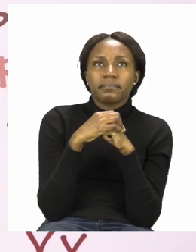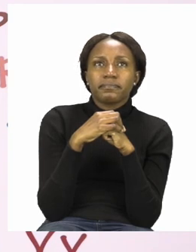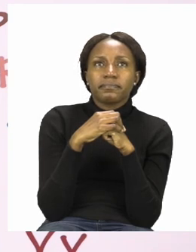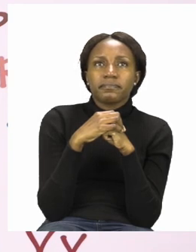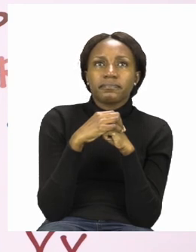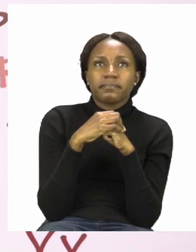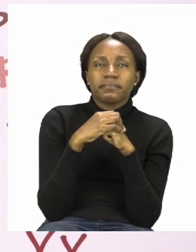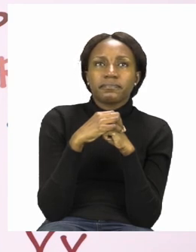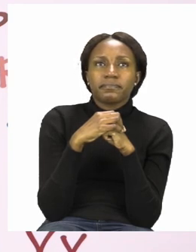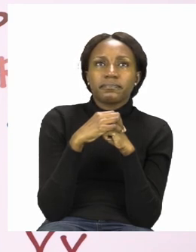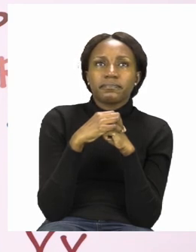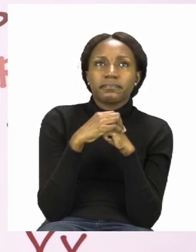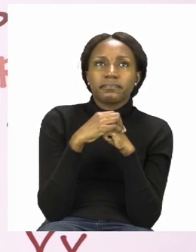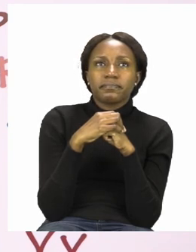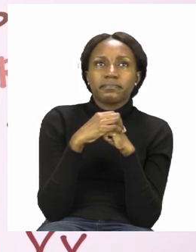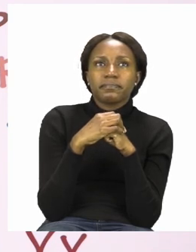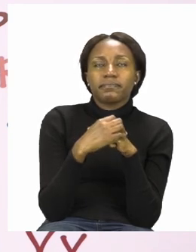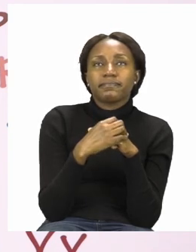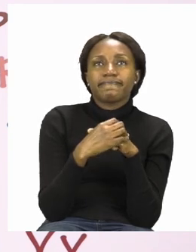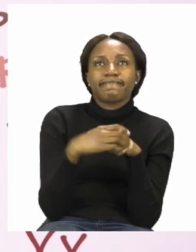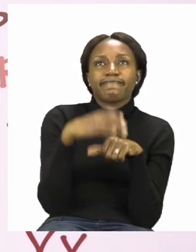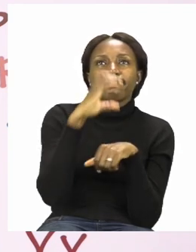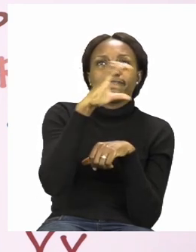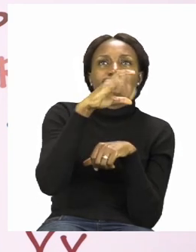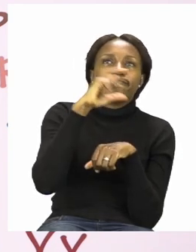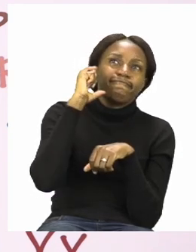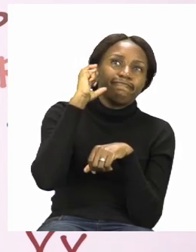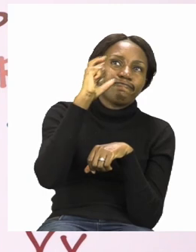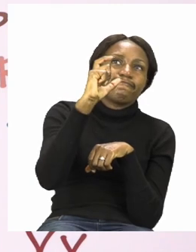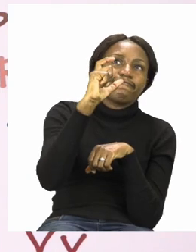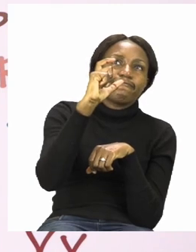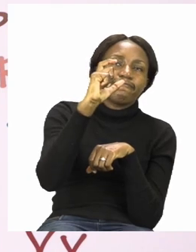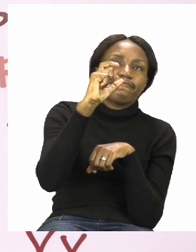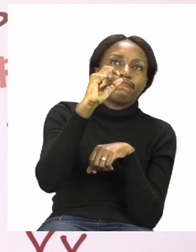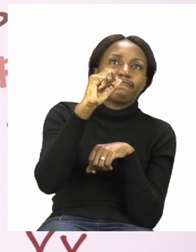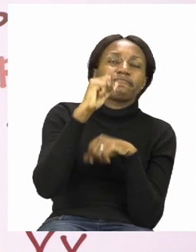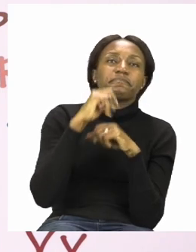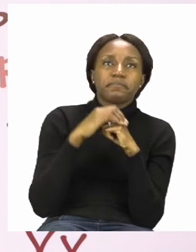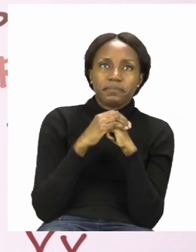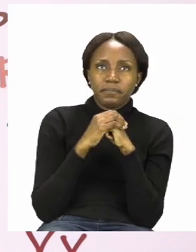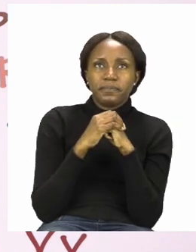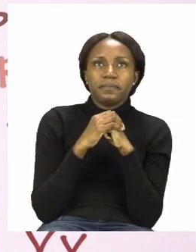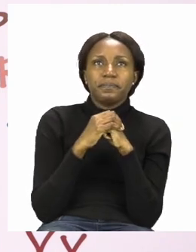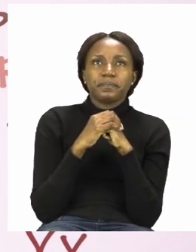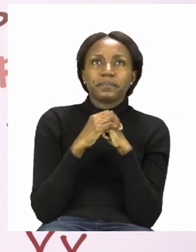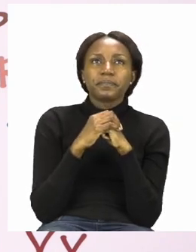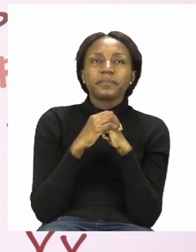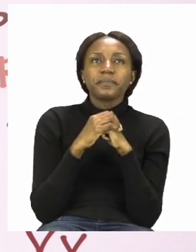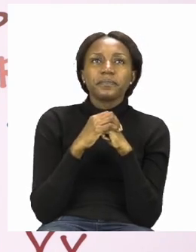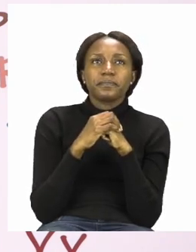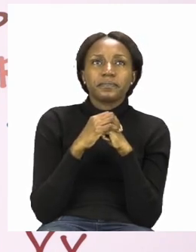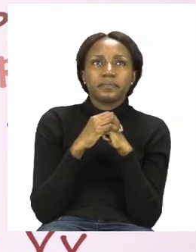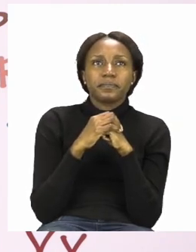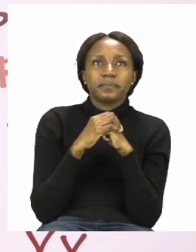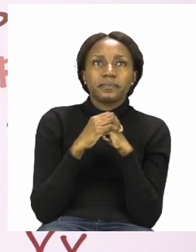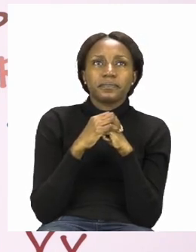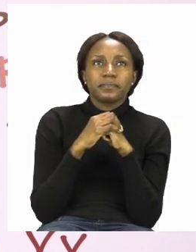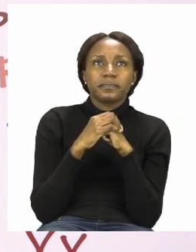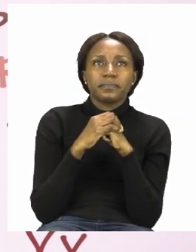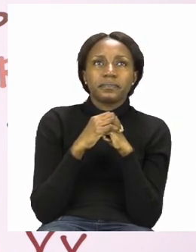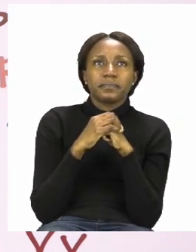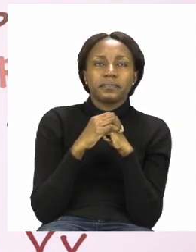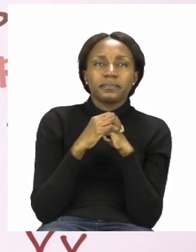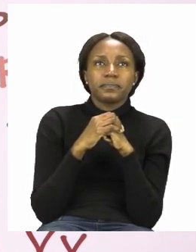and there we go we have our big letter k don't forget to continue going